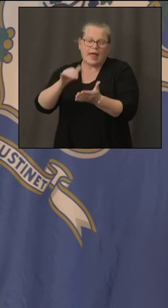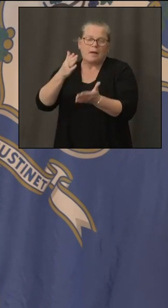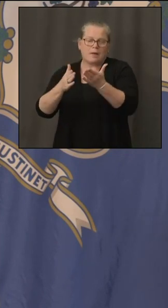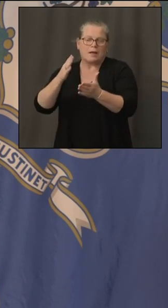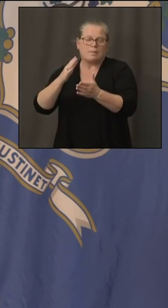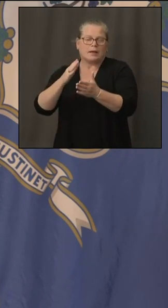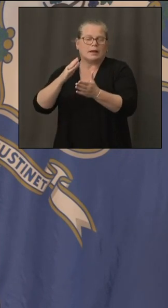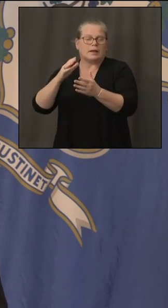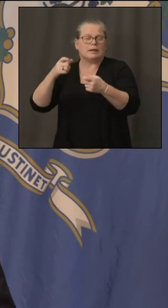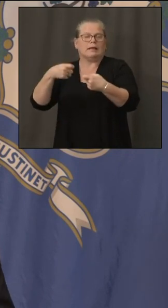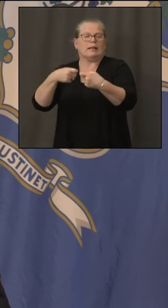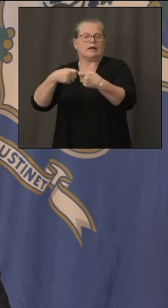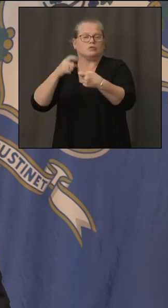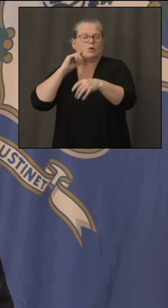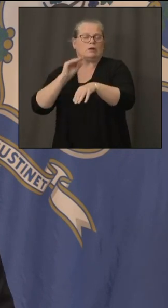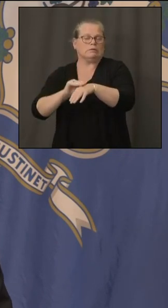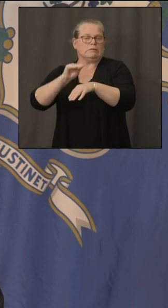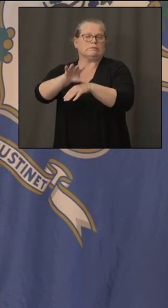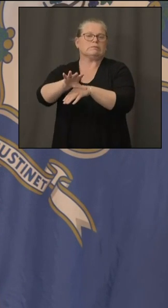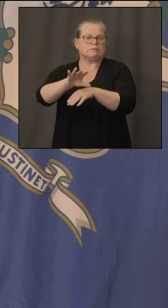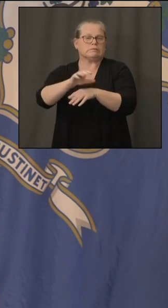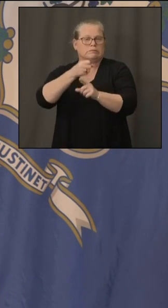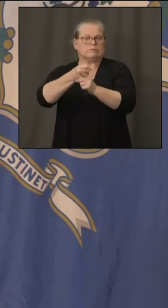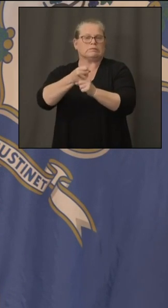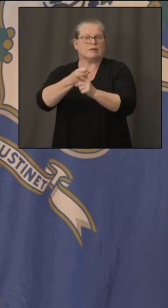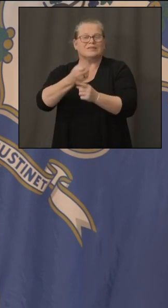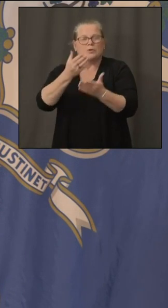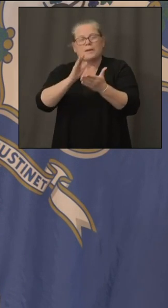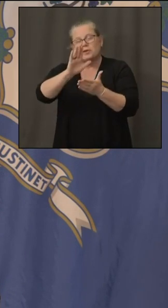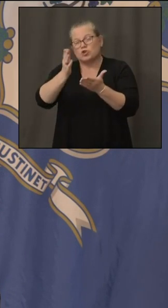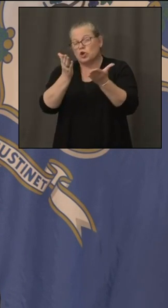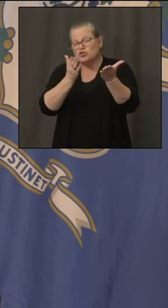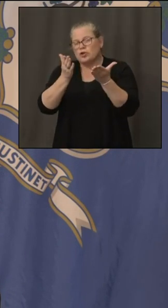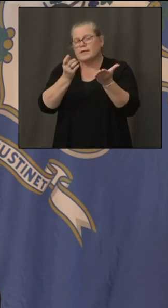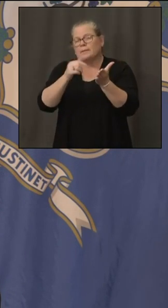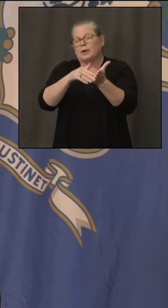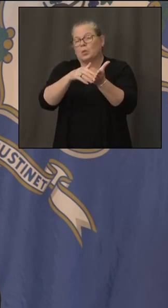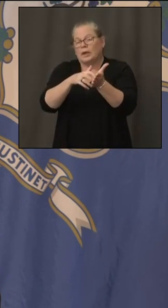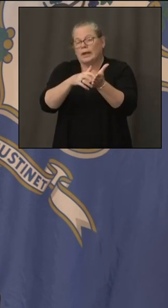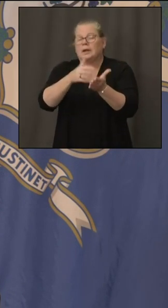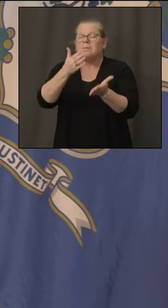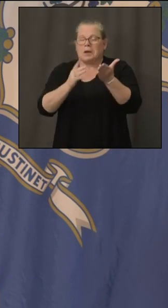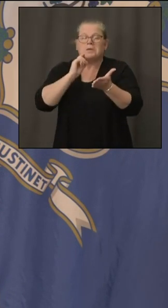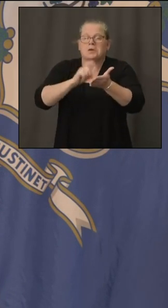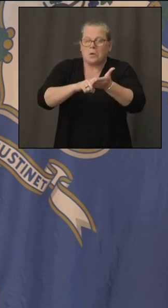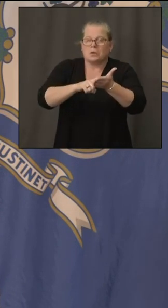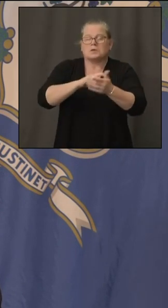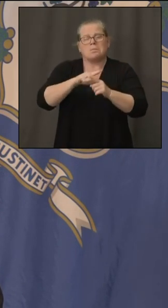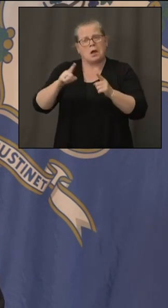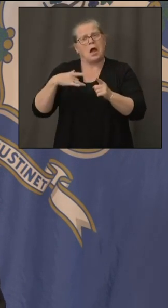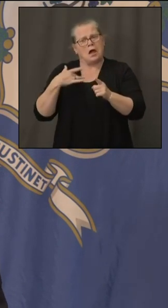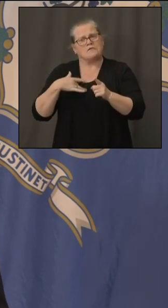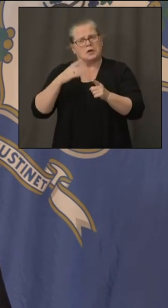bit so you may see some um service degradation but i think we're going to be in good shape there